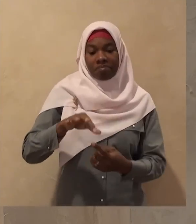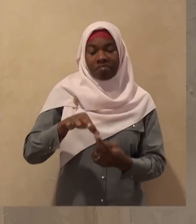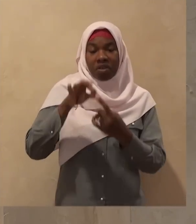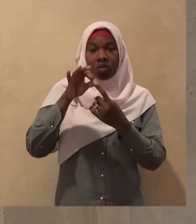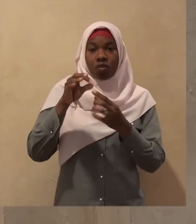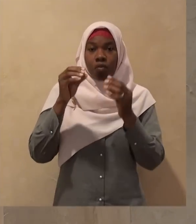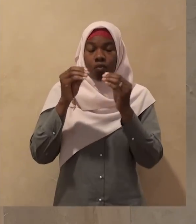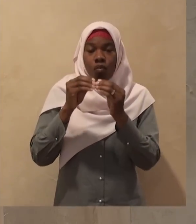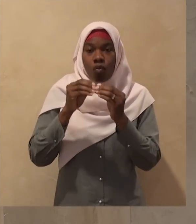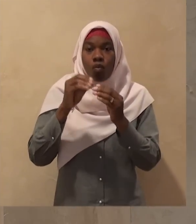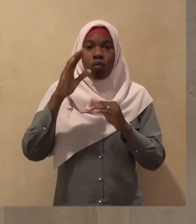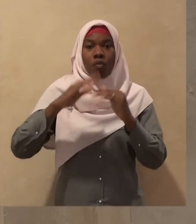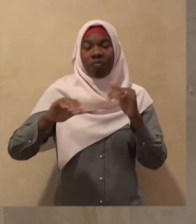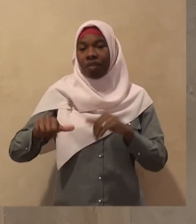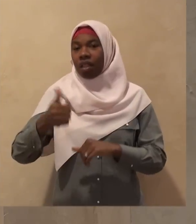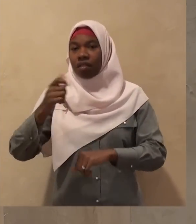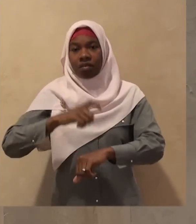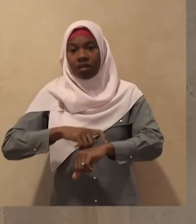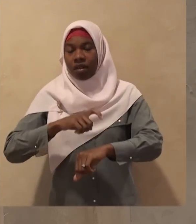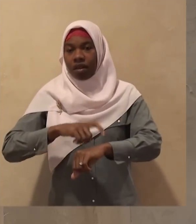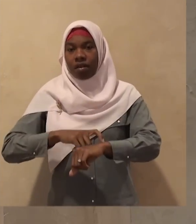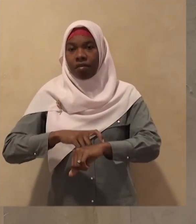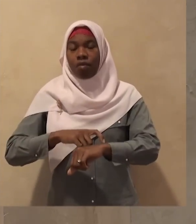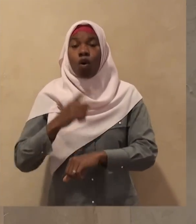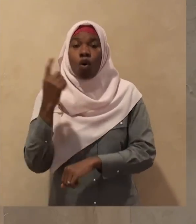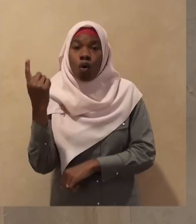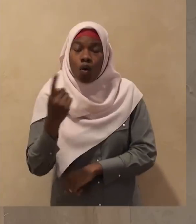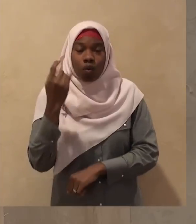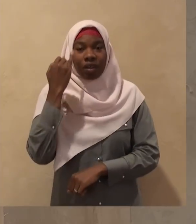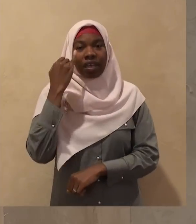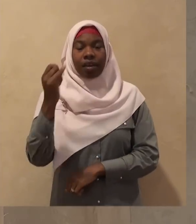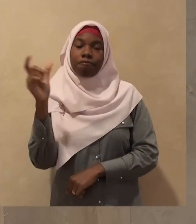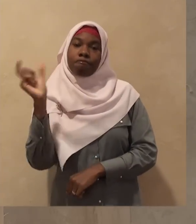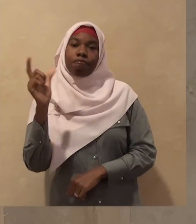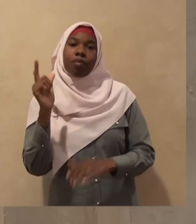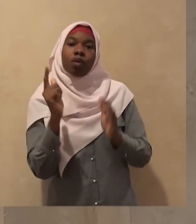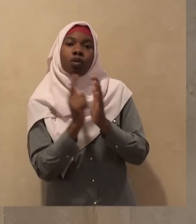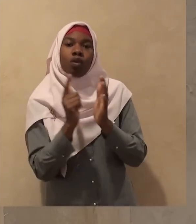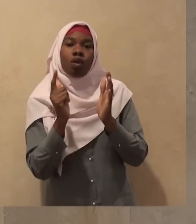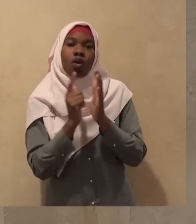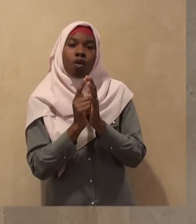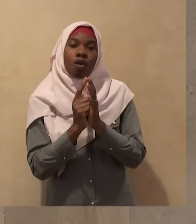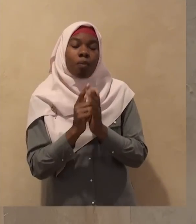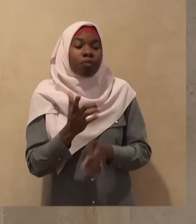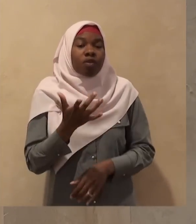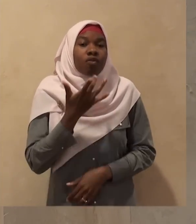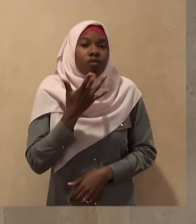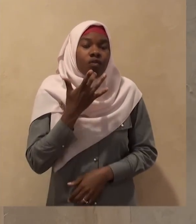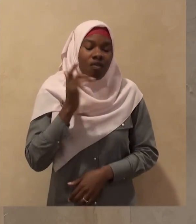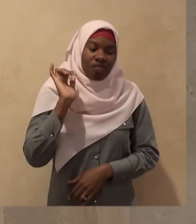where sharia gives preference to some ibadah at a certain time